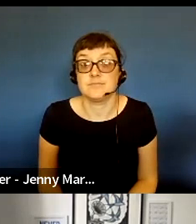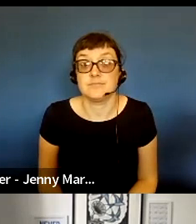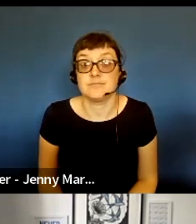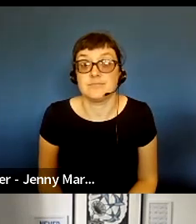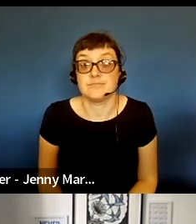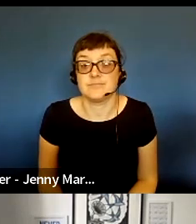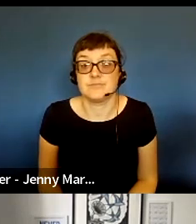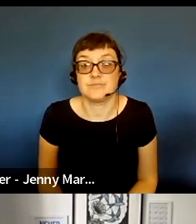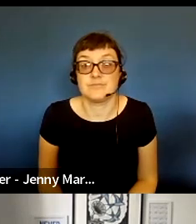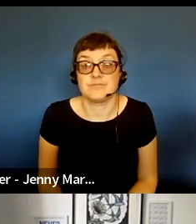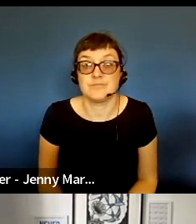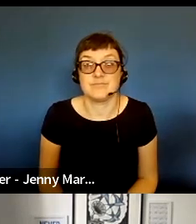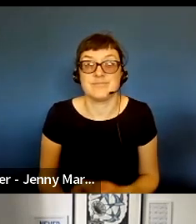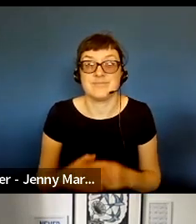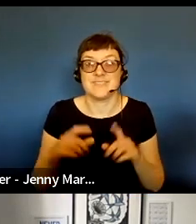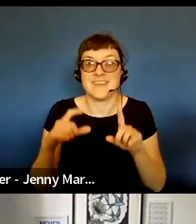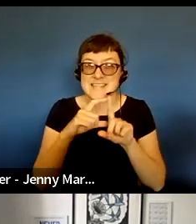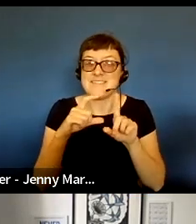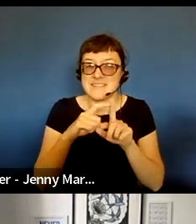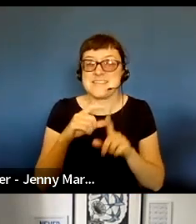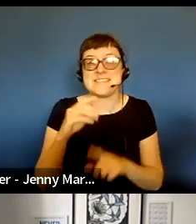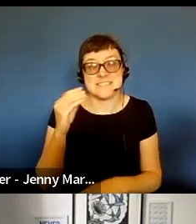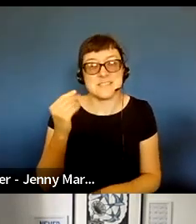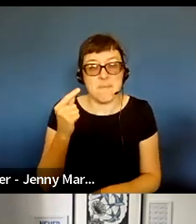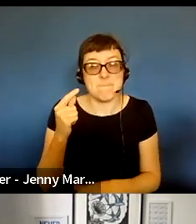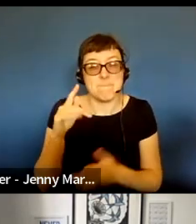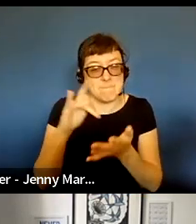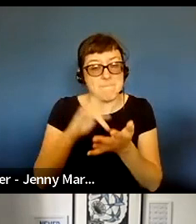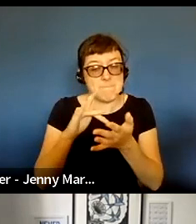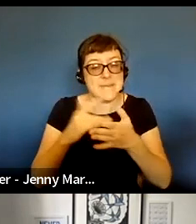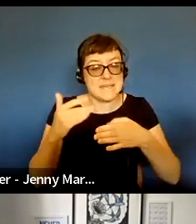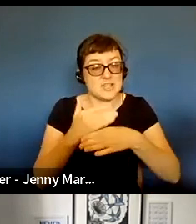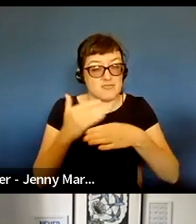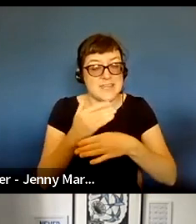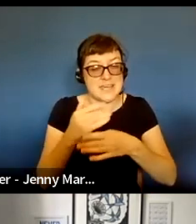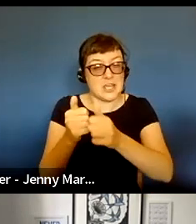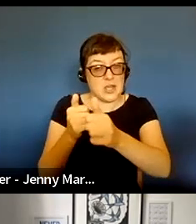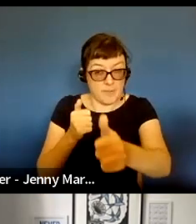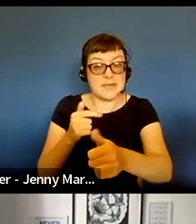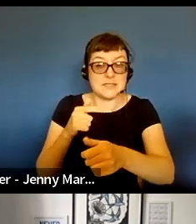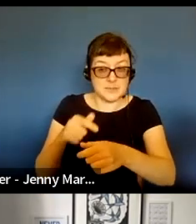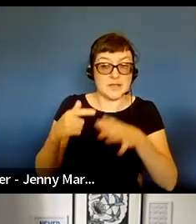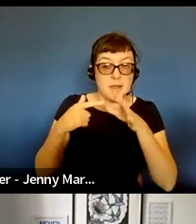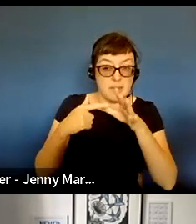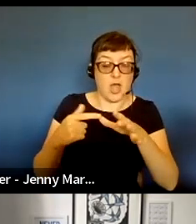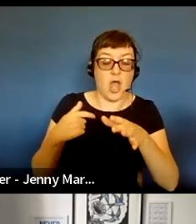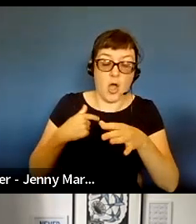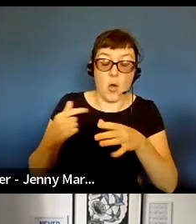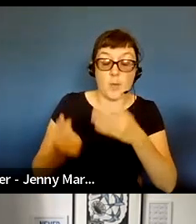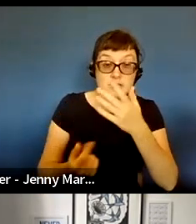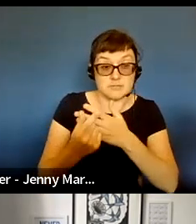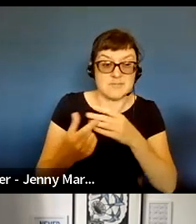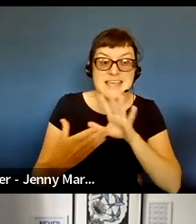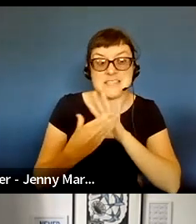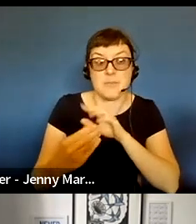I would say that quite a few mid career companies came through the opportunities that we gave. I mean, we have companies like Belarus Free Theatre fusing